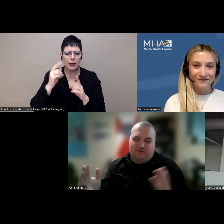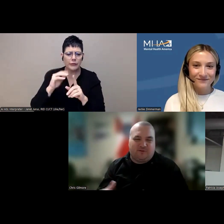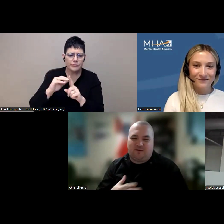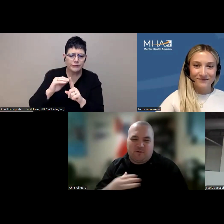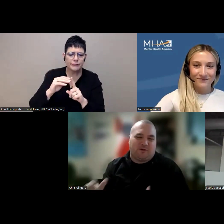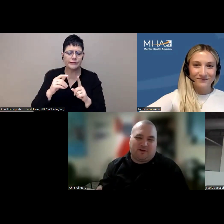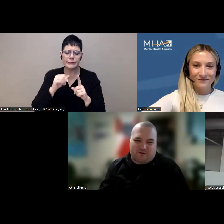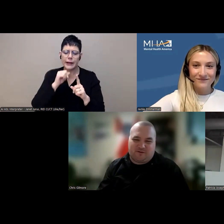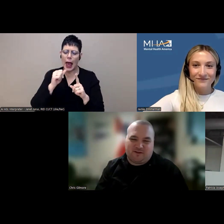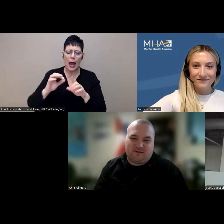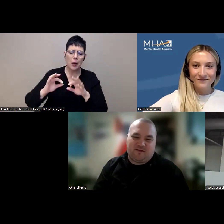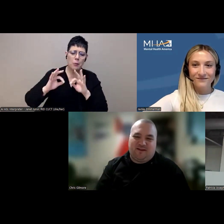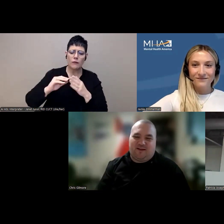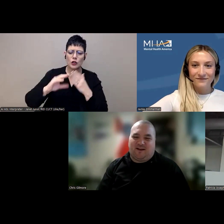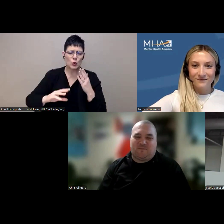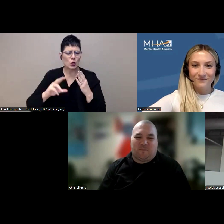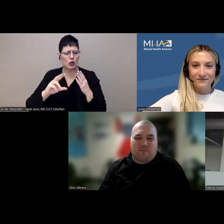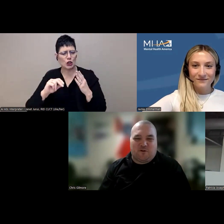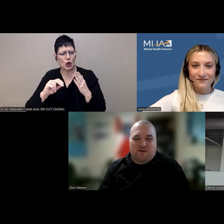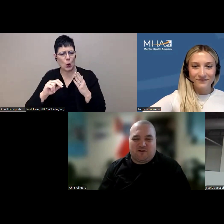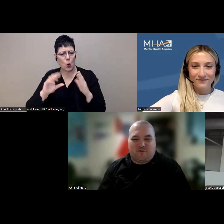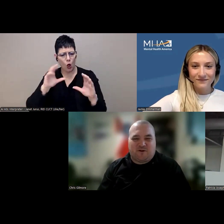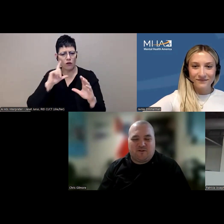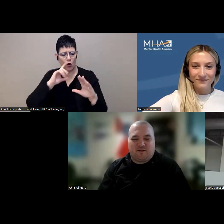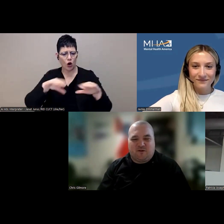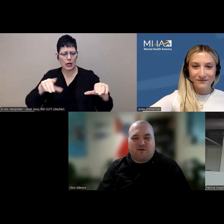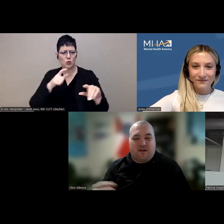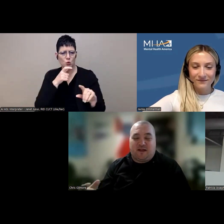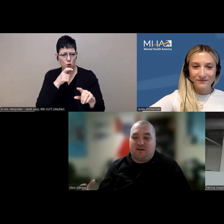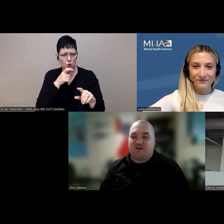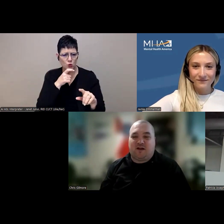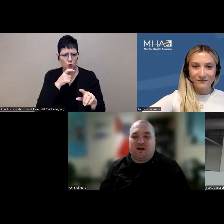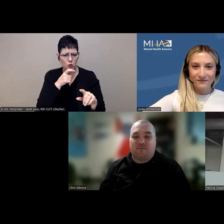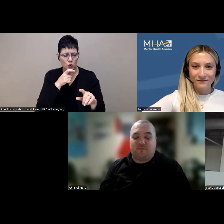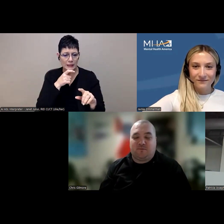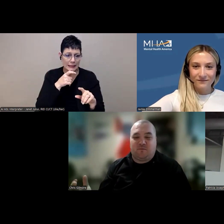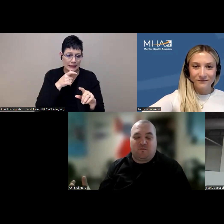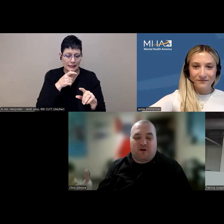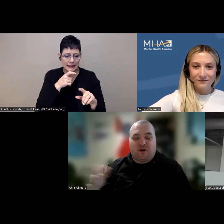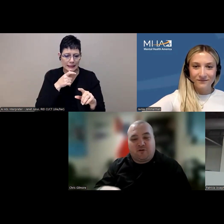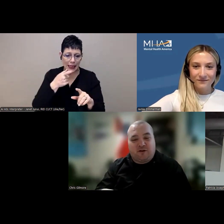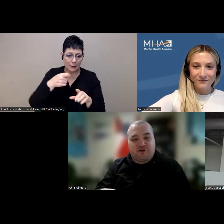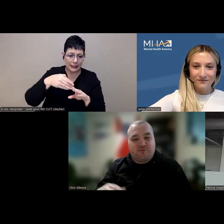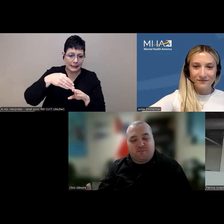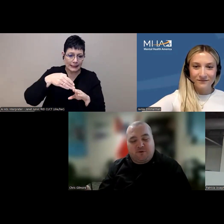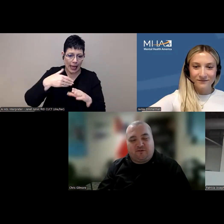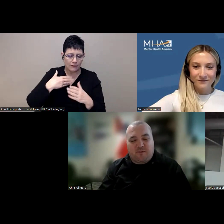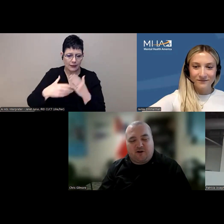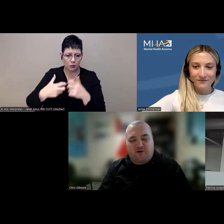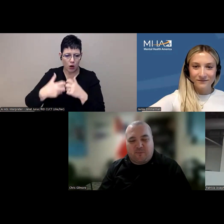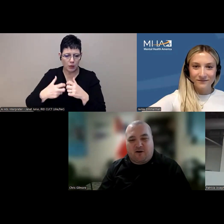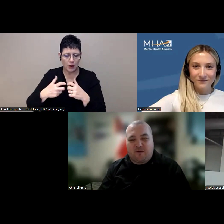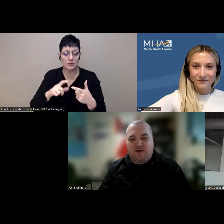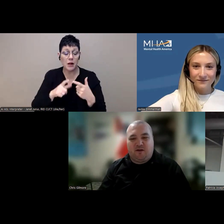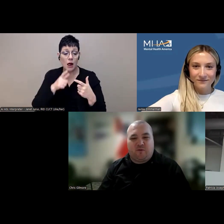was the perfect student. We weren't looking for those kids. Um, we're looking for those on the edge. Um, with our other lunch groups like Boys to